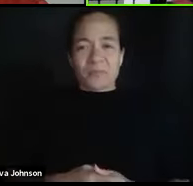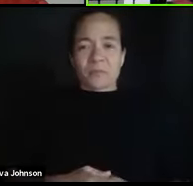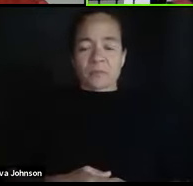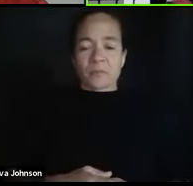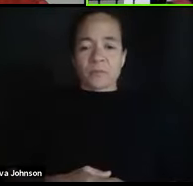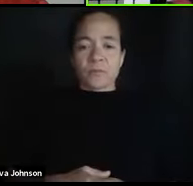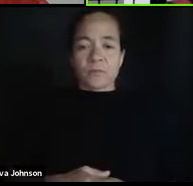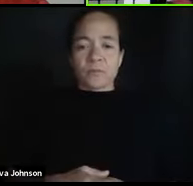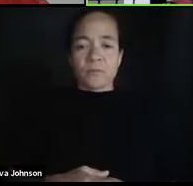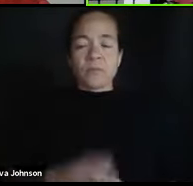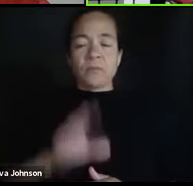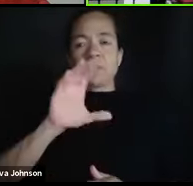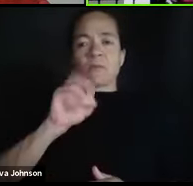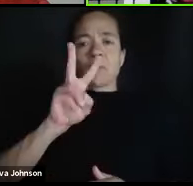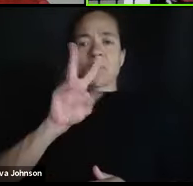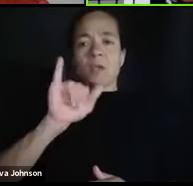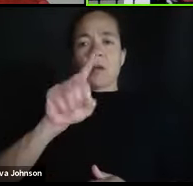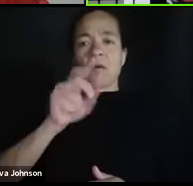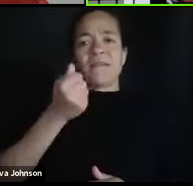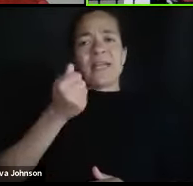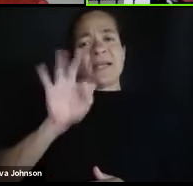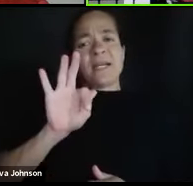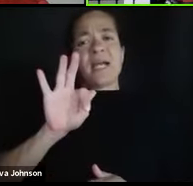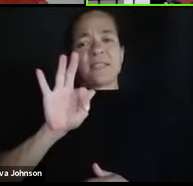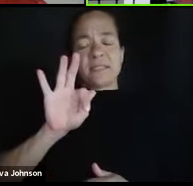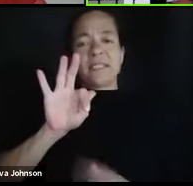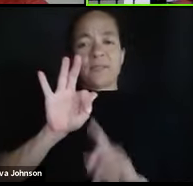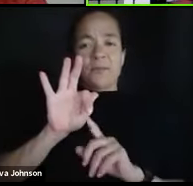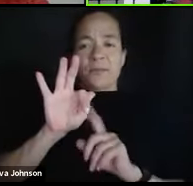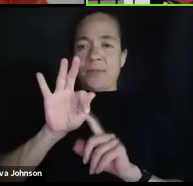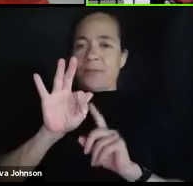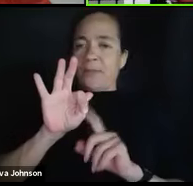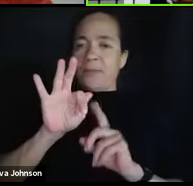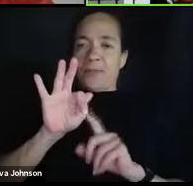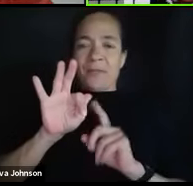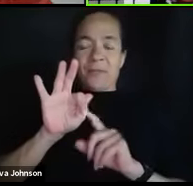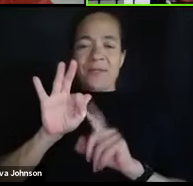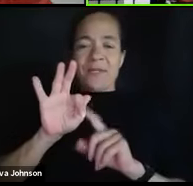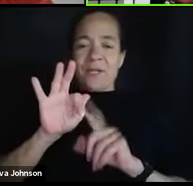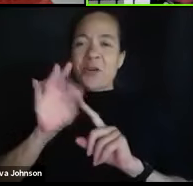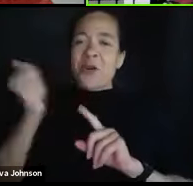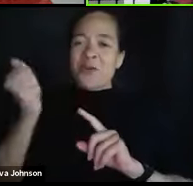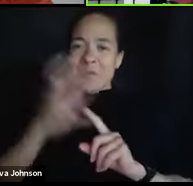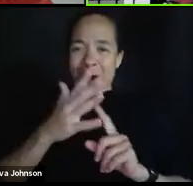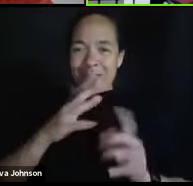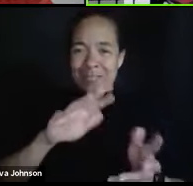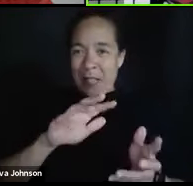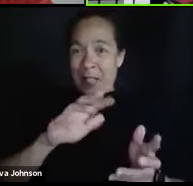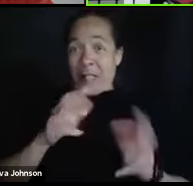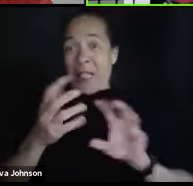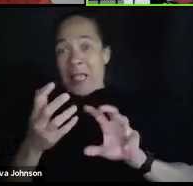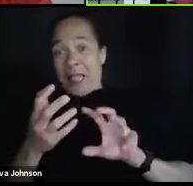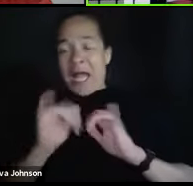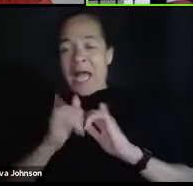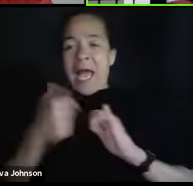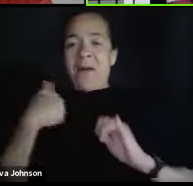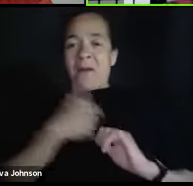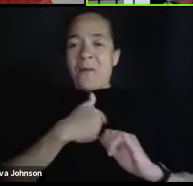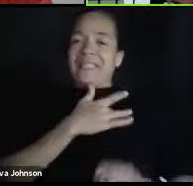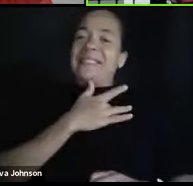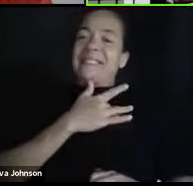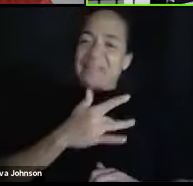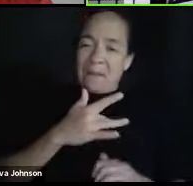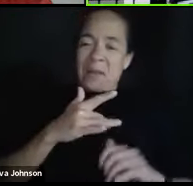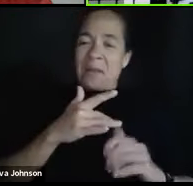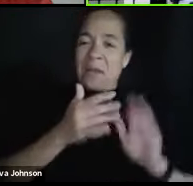COVID-19 is throwing a wrinkle in how we normally conduct our classes.